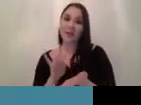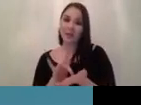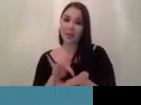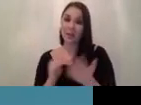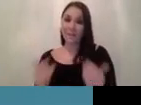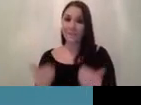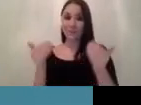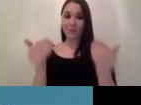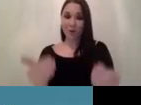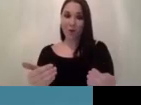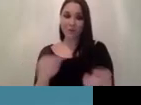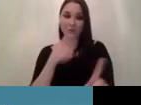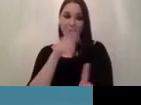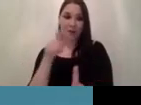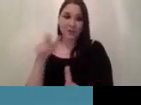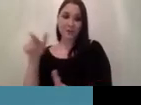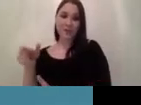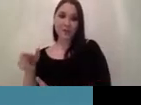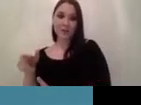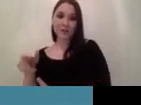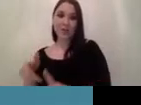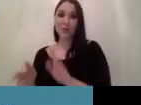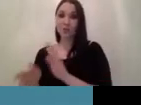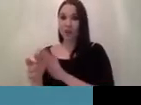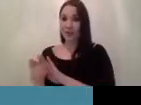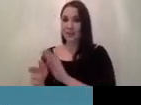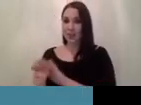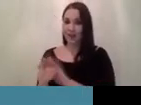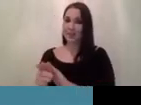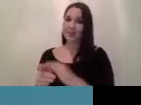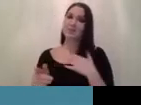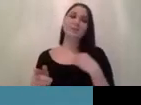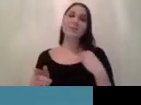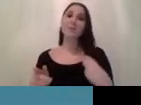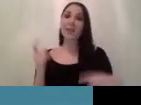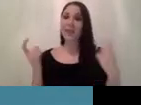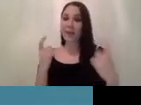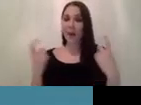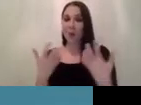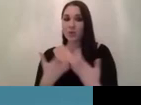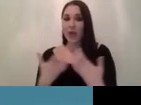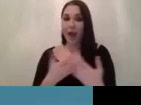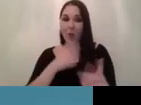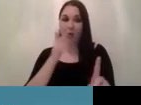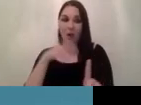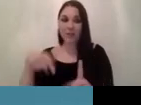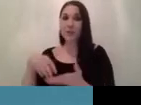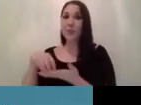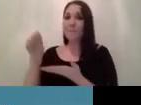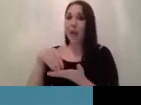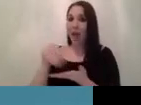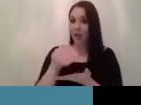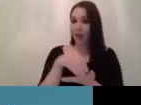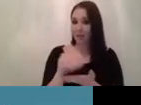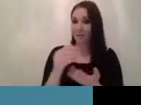on to the customer integration part on the right side then think about how would those customers basically uh pay for this product how much